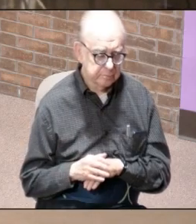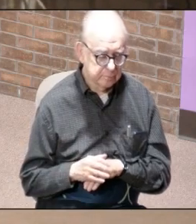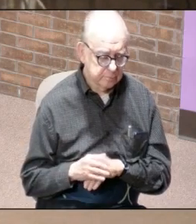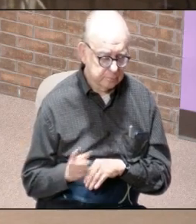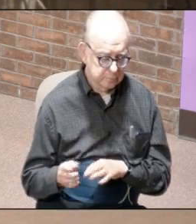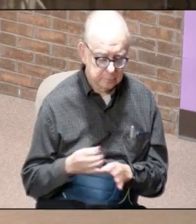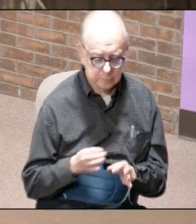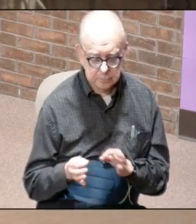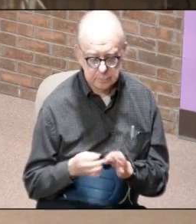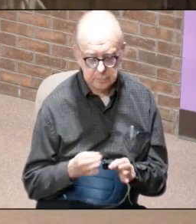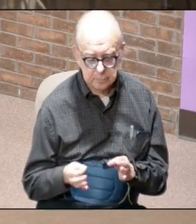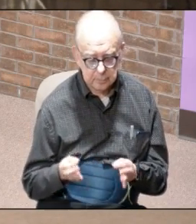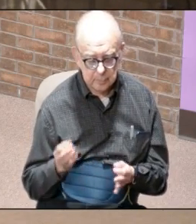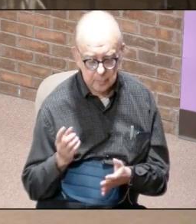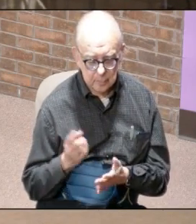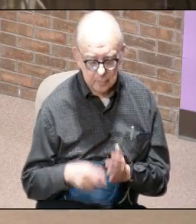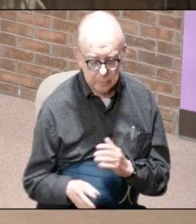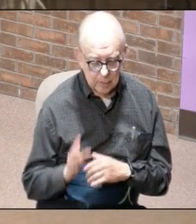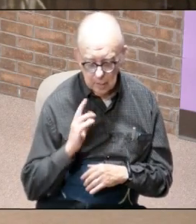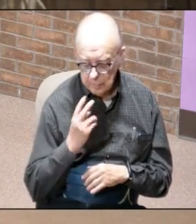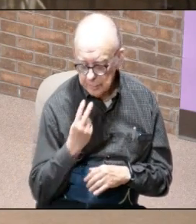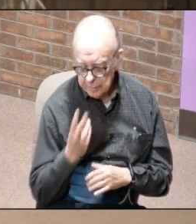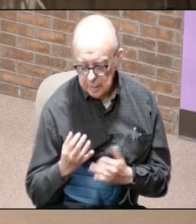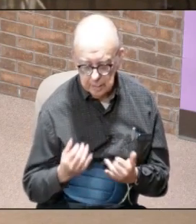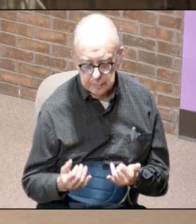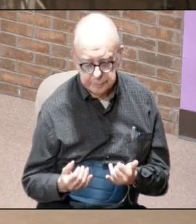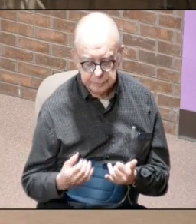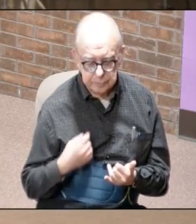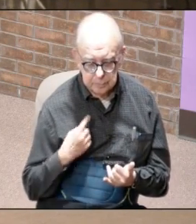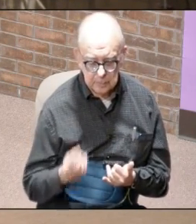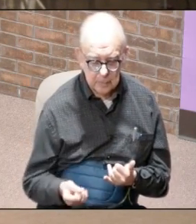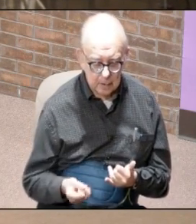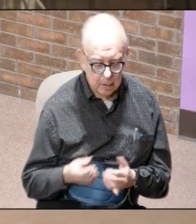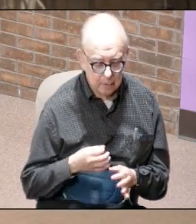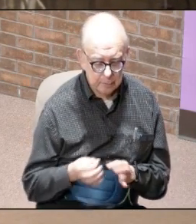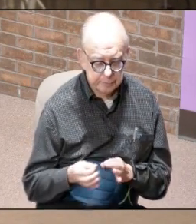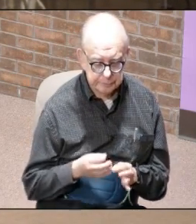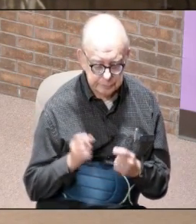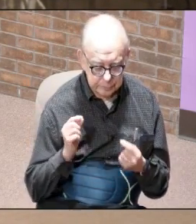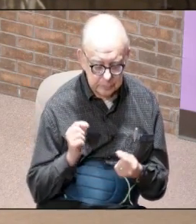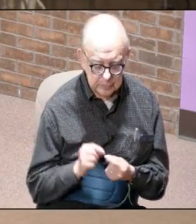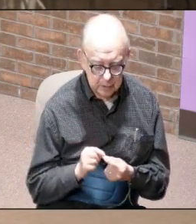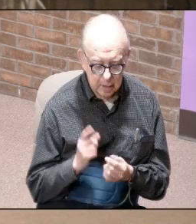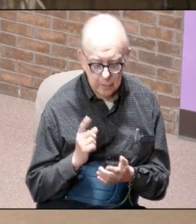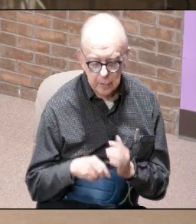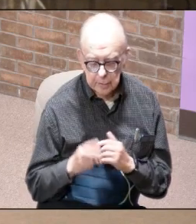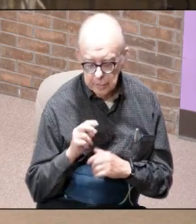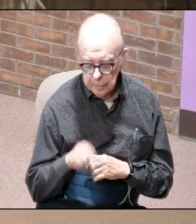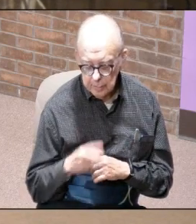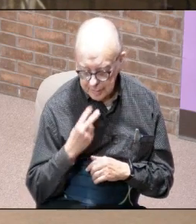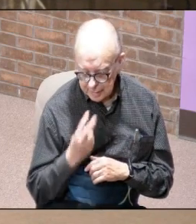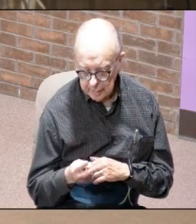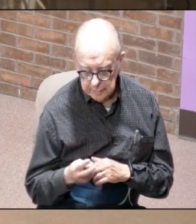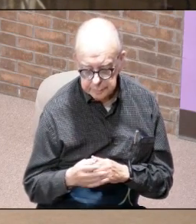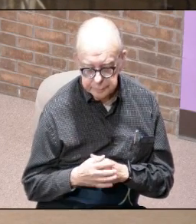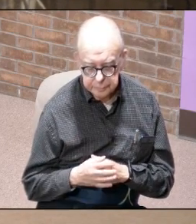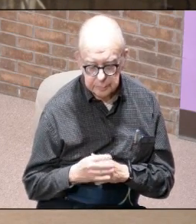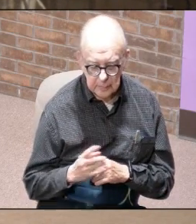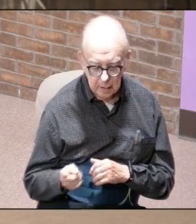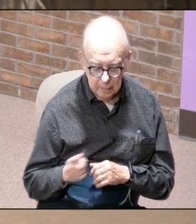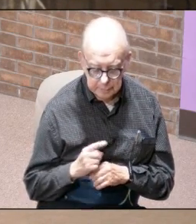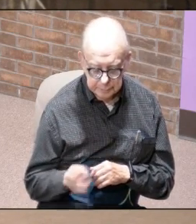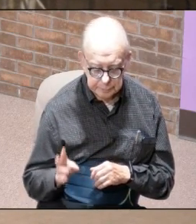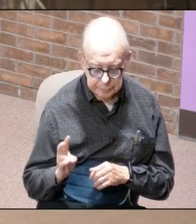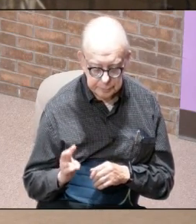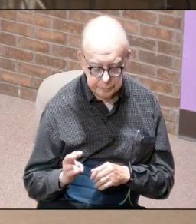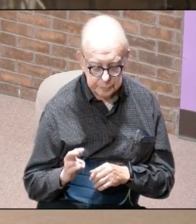he was explaining what you're going to see now I'm going to explain exactly what you're seeing okay and he says these